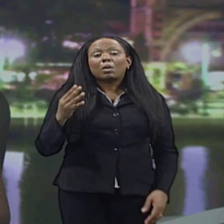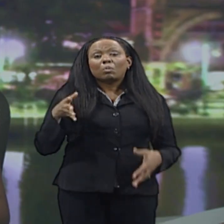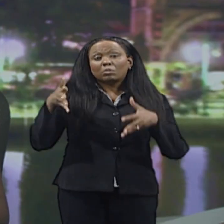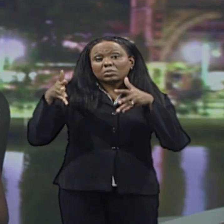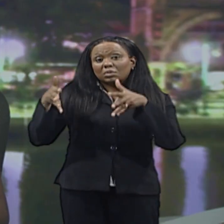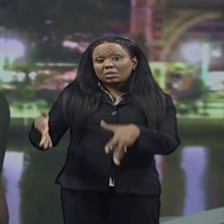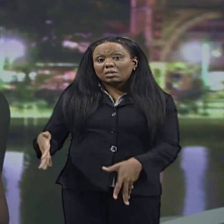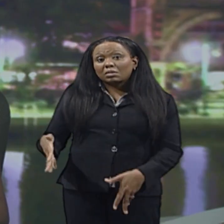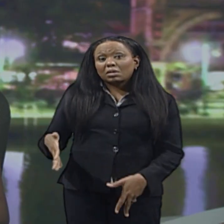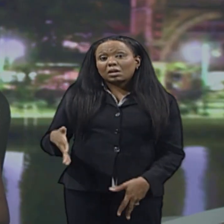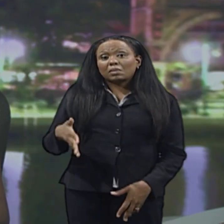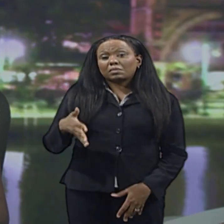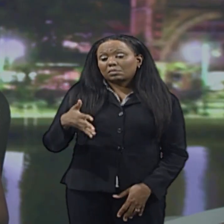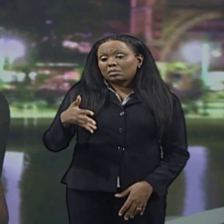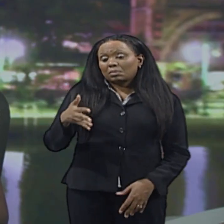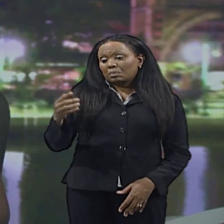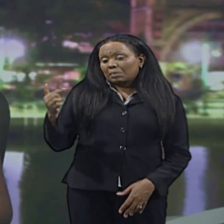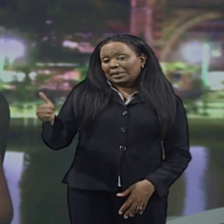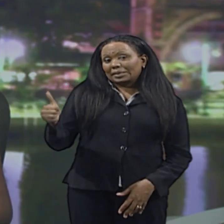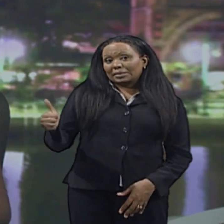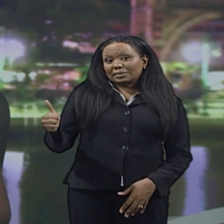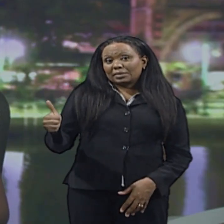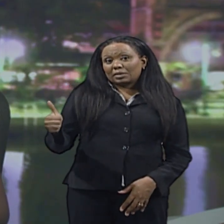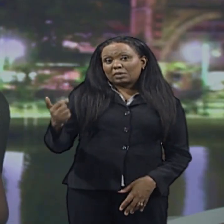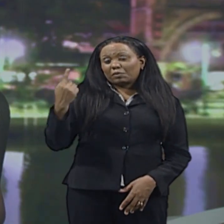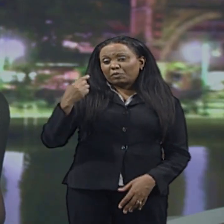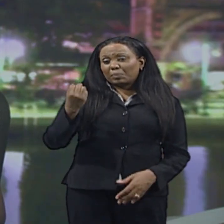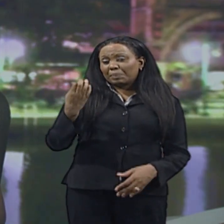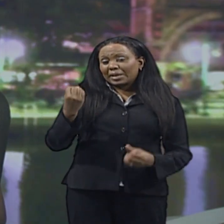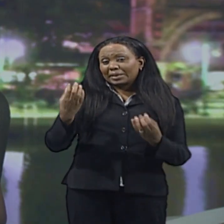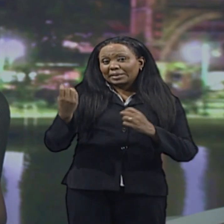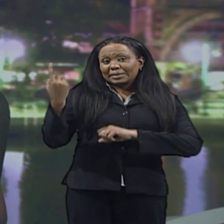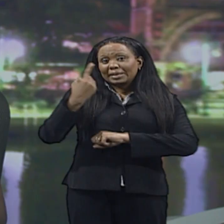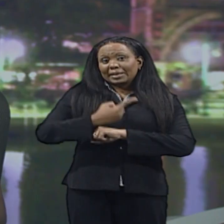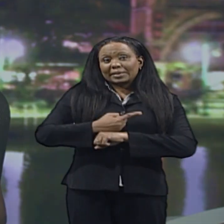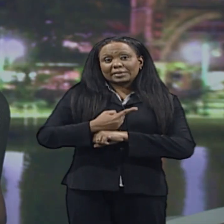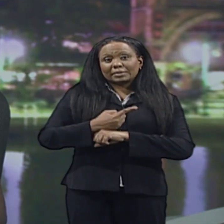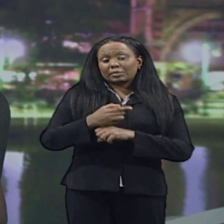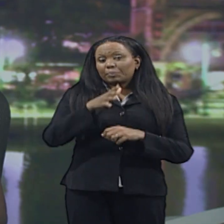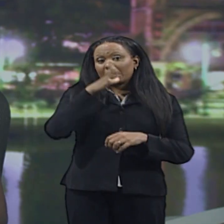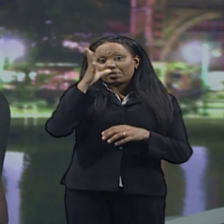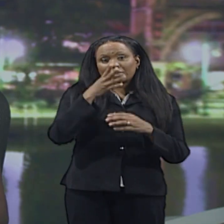left alone for days by his parents. We have this report from TVJ.